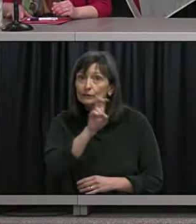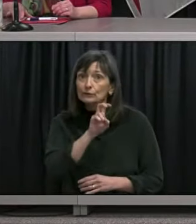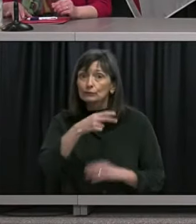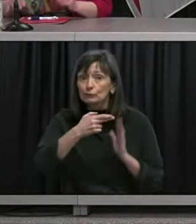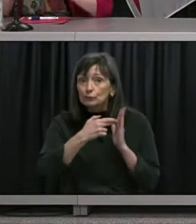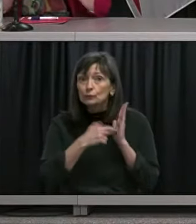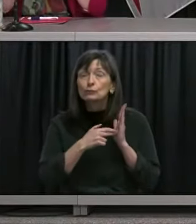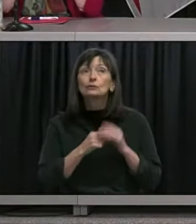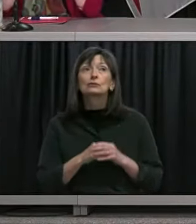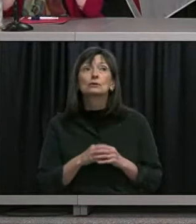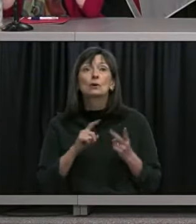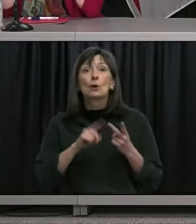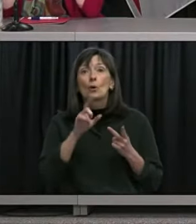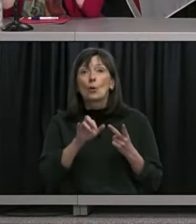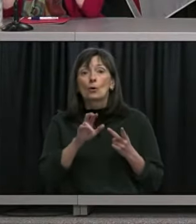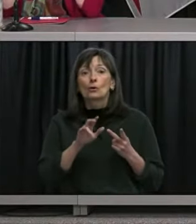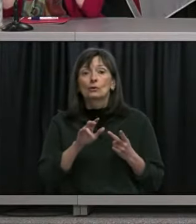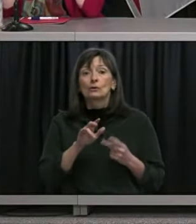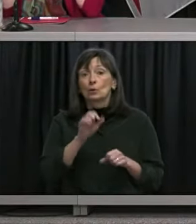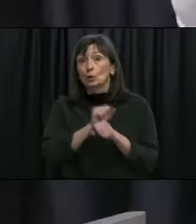in general moving forward